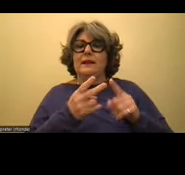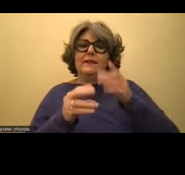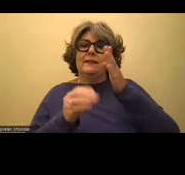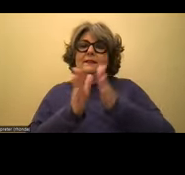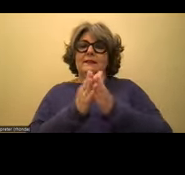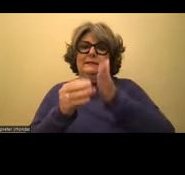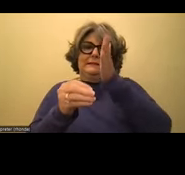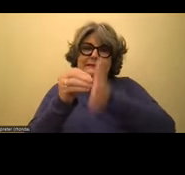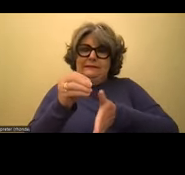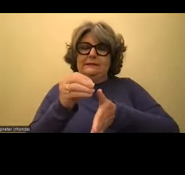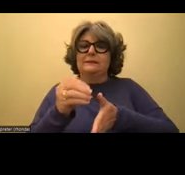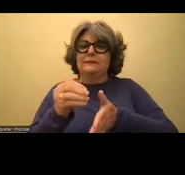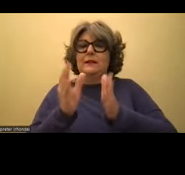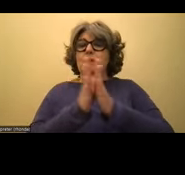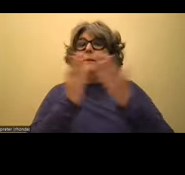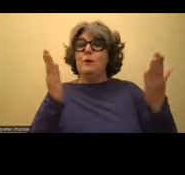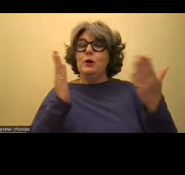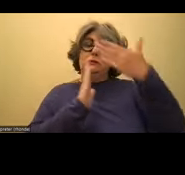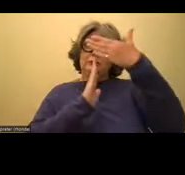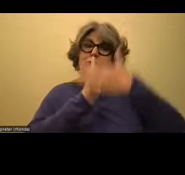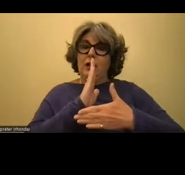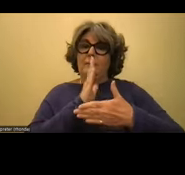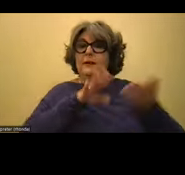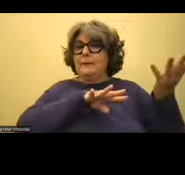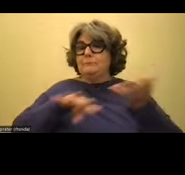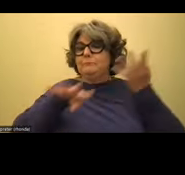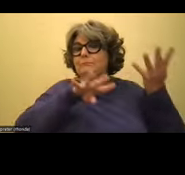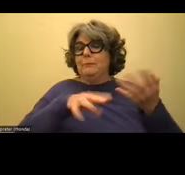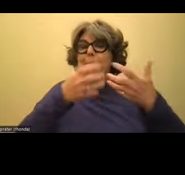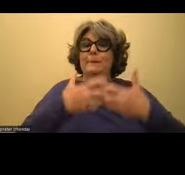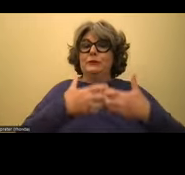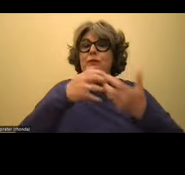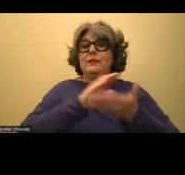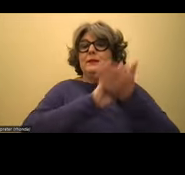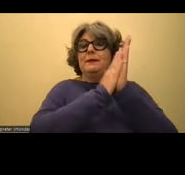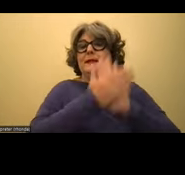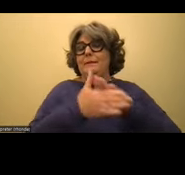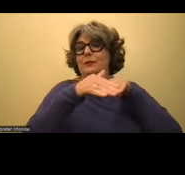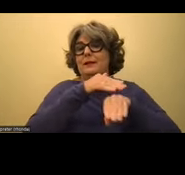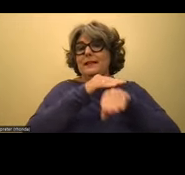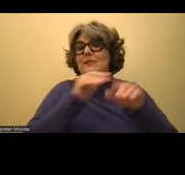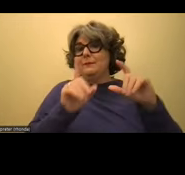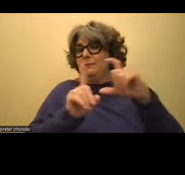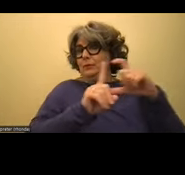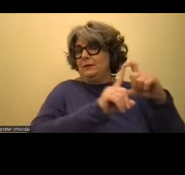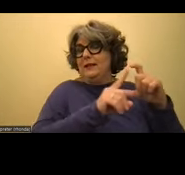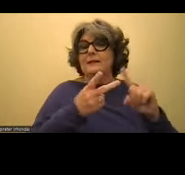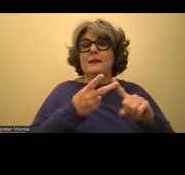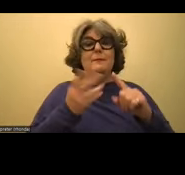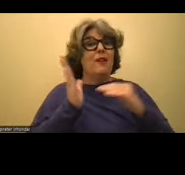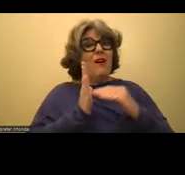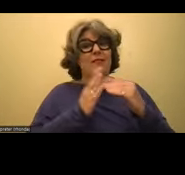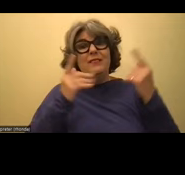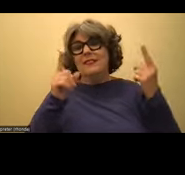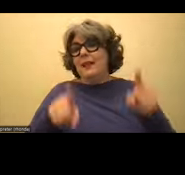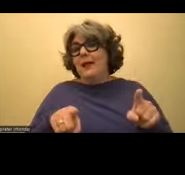painful for book lovers, but we chop and scan off the spine and feed it into a machine that will turn it into an accessible text. But many times we